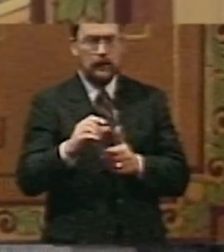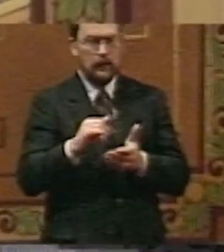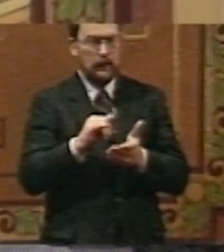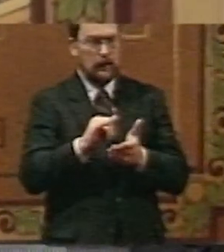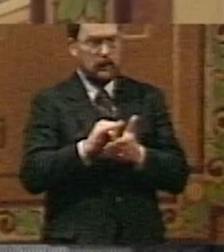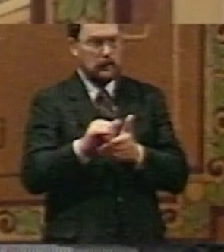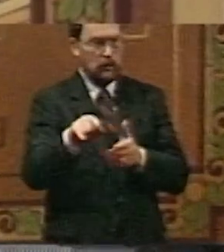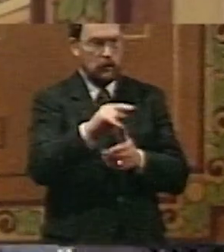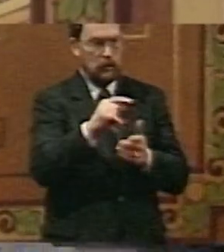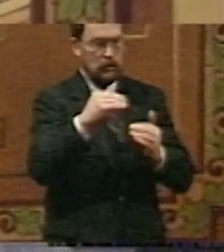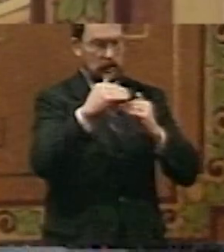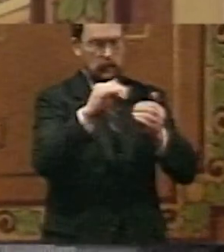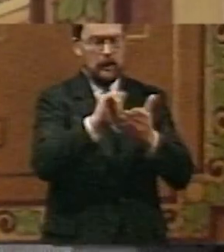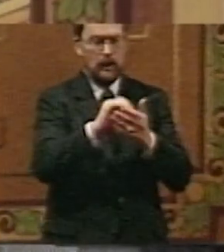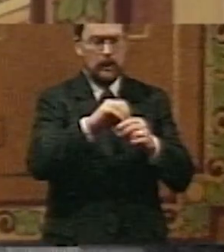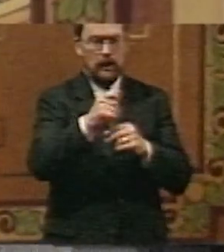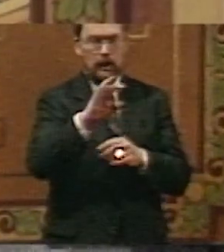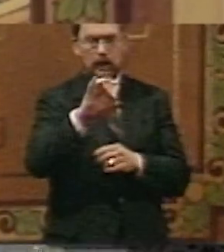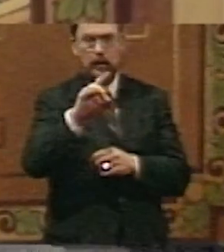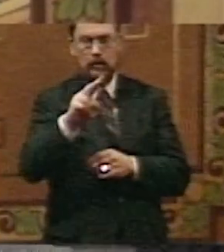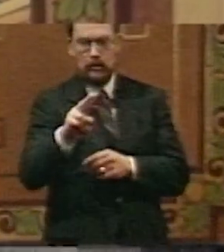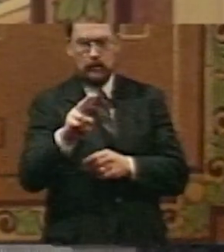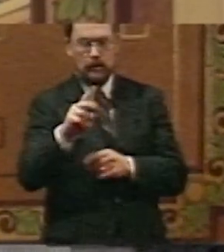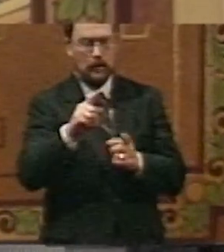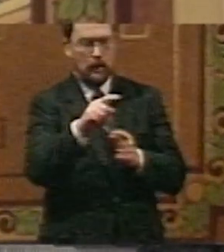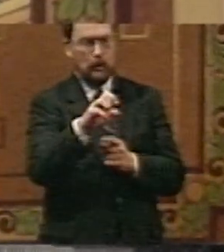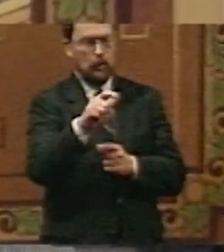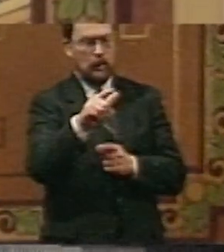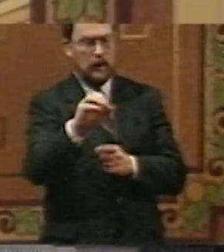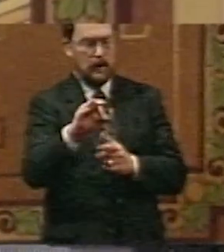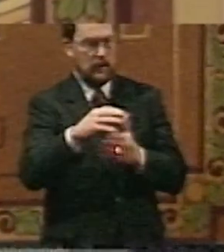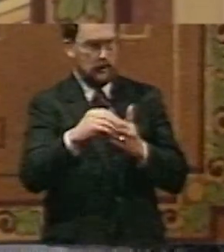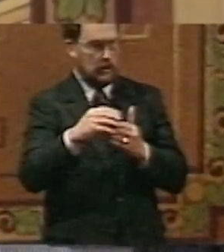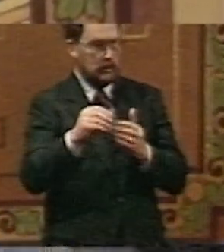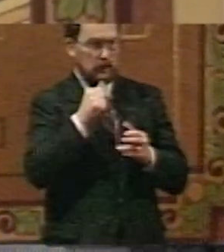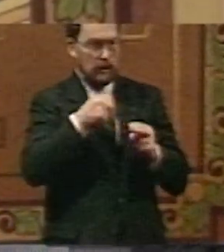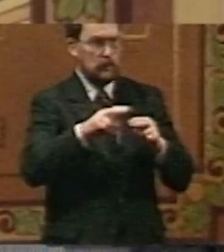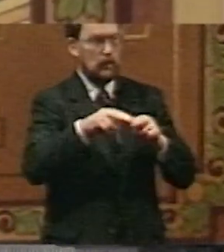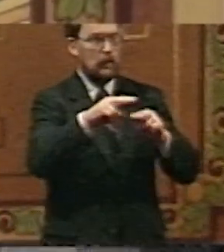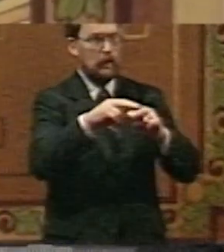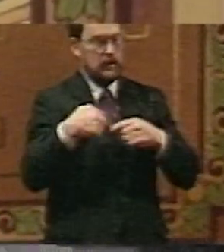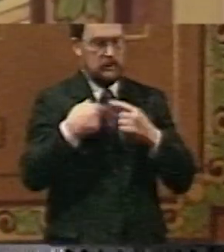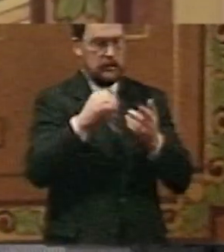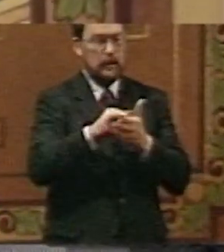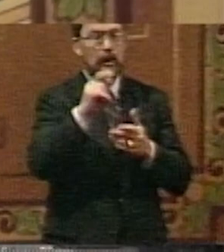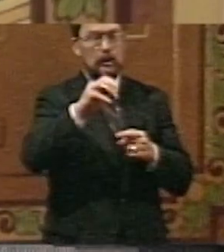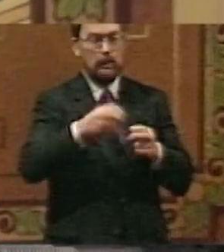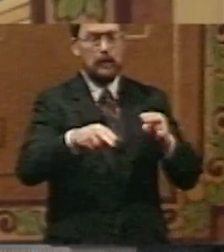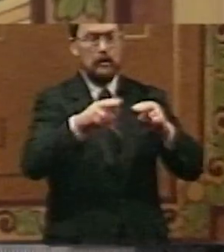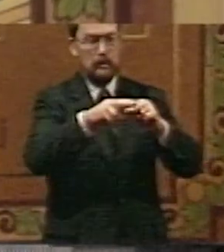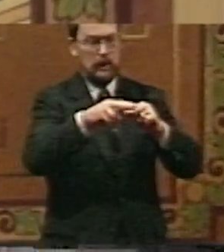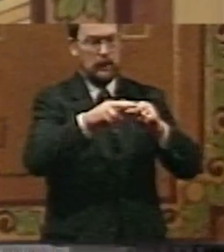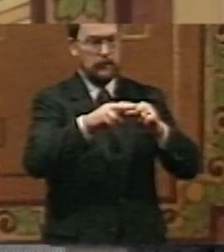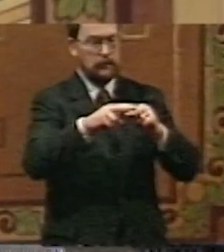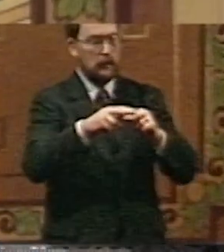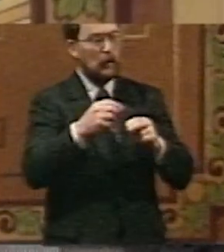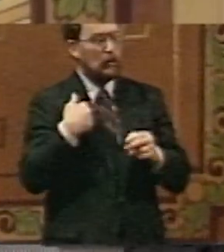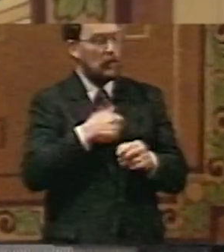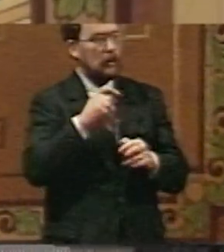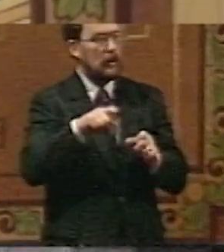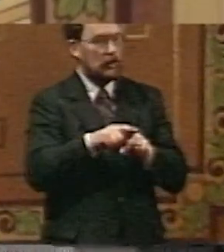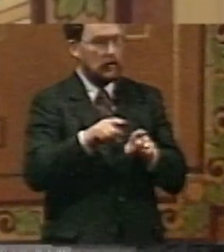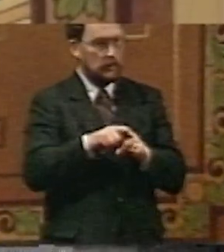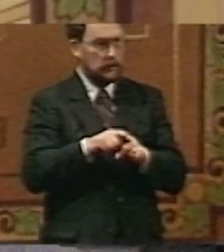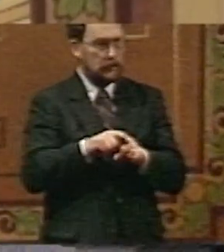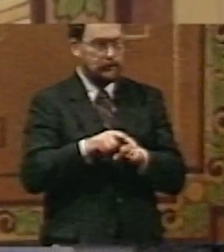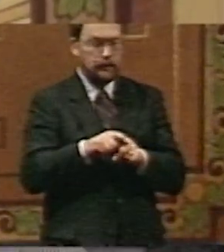this body put a cap on it in 1982, I believe it was, at $129, and it has not been raised. It needs to be raised. We need to also,